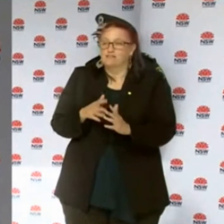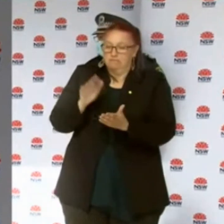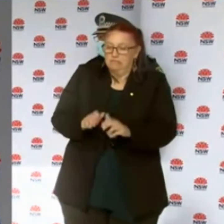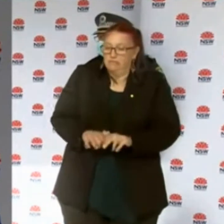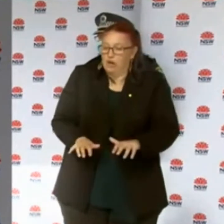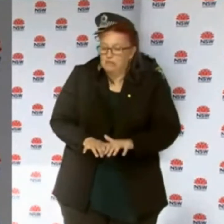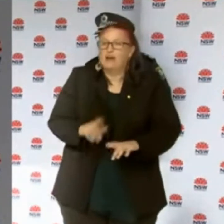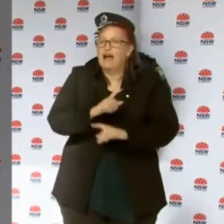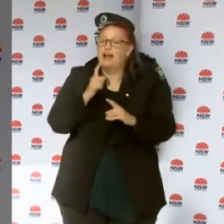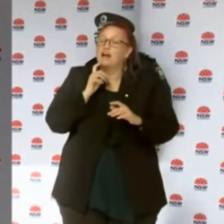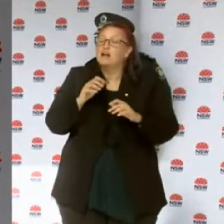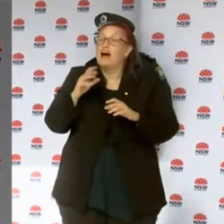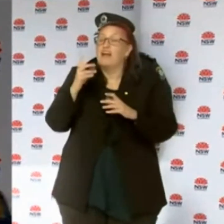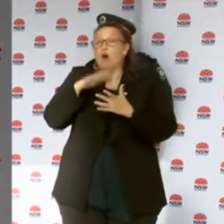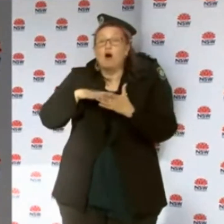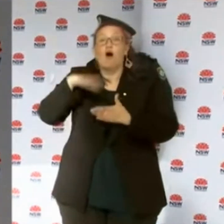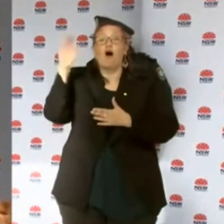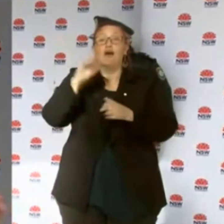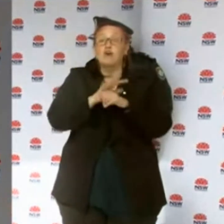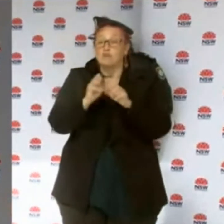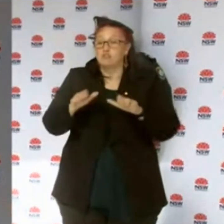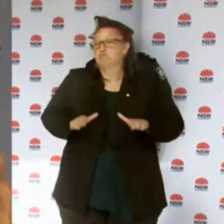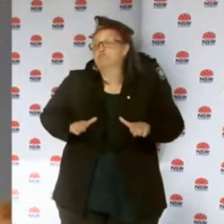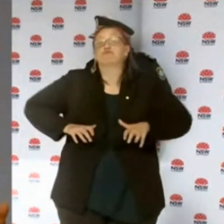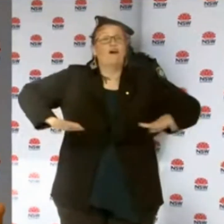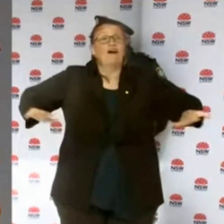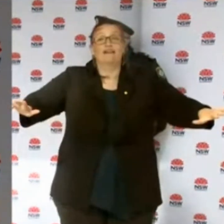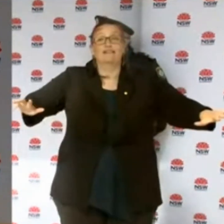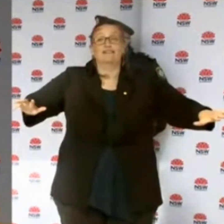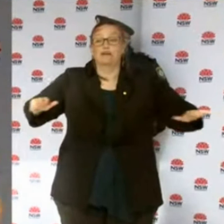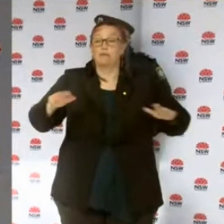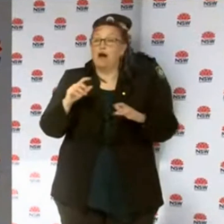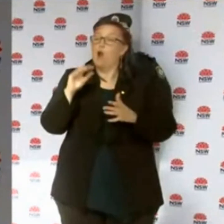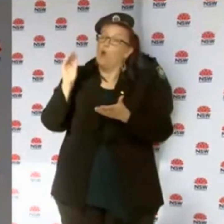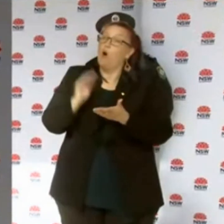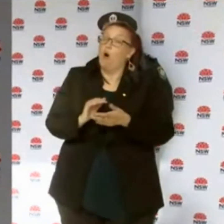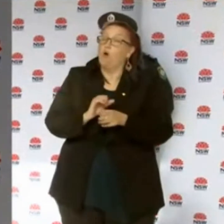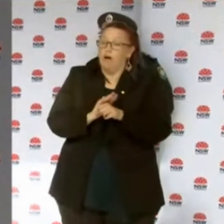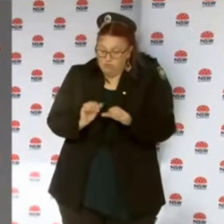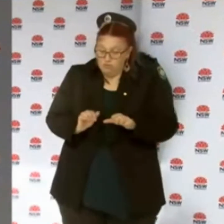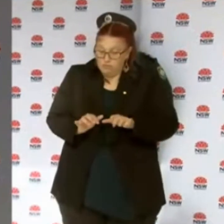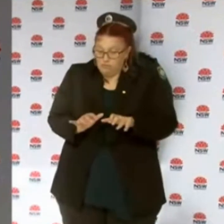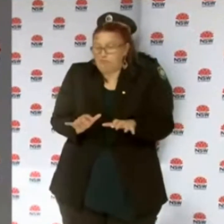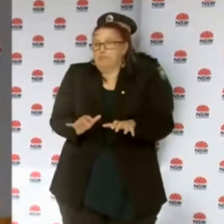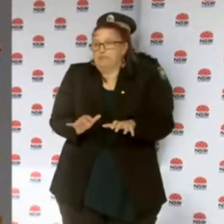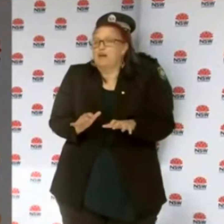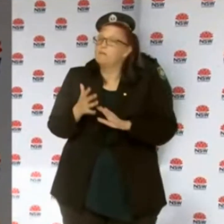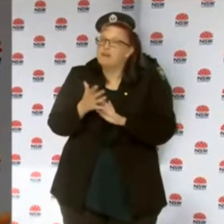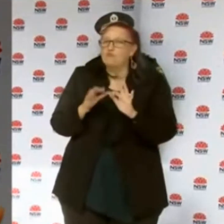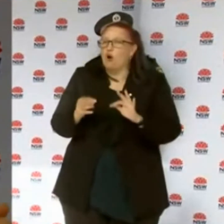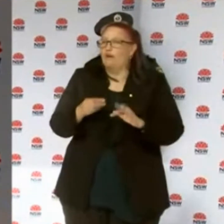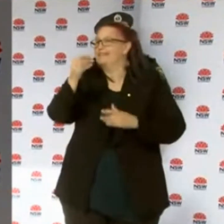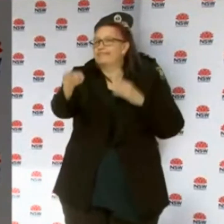for the abundance of caution, we can't preclude that he was infectious the previous day when that person was